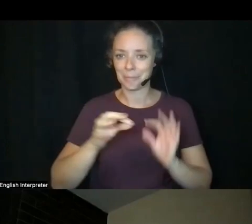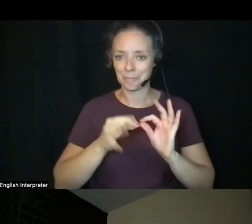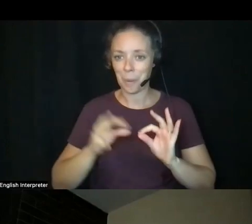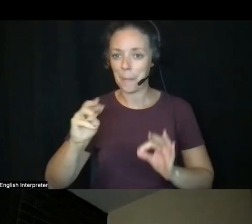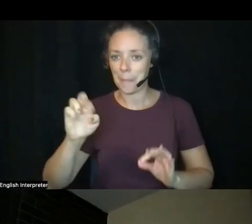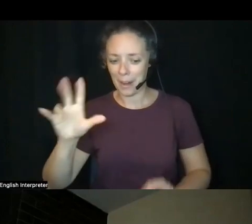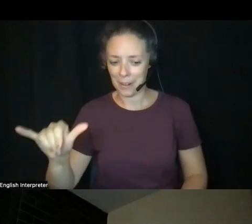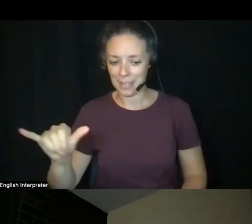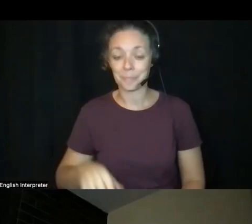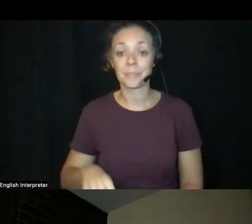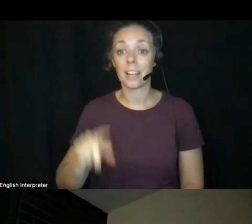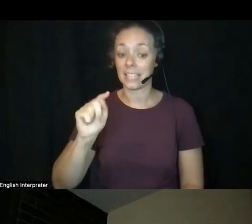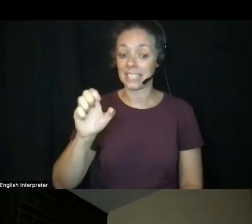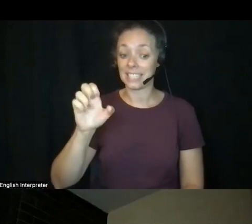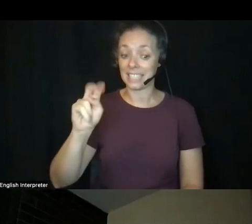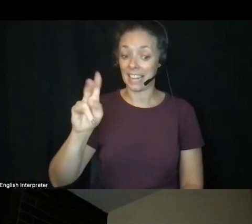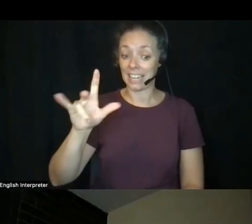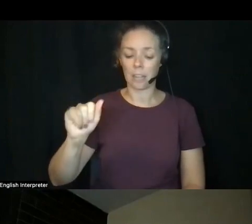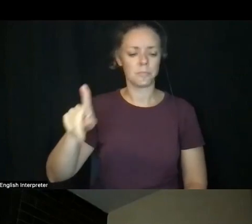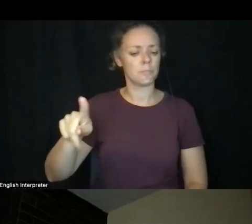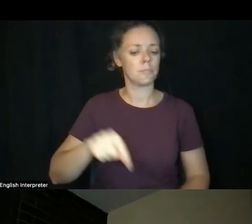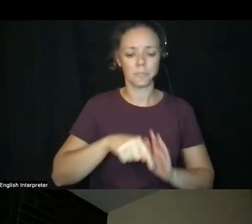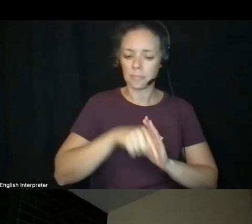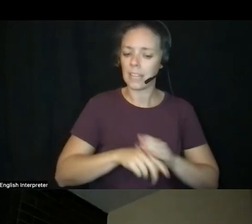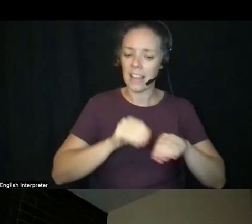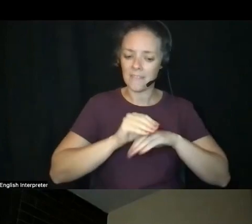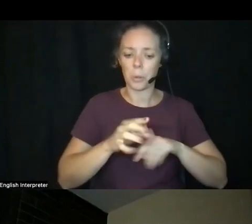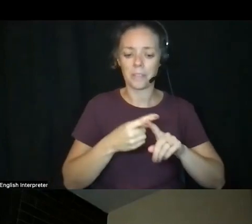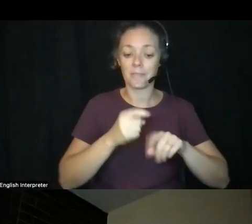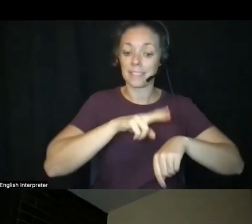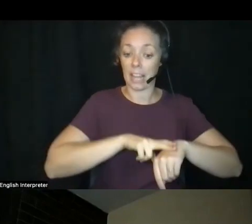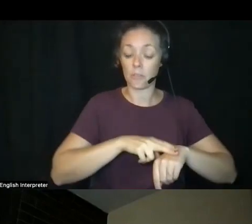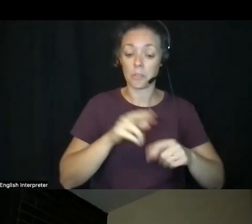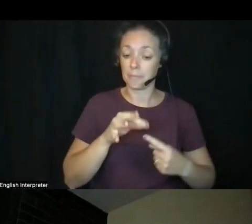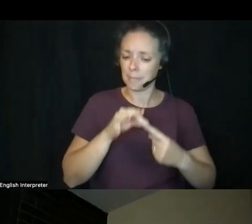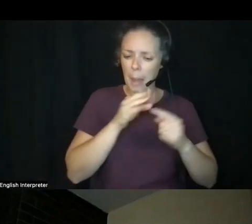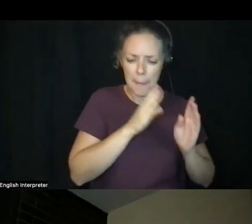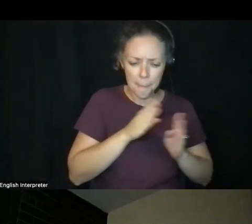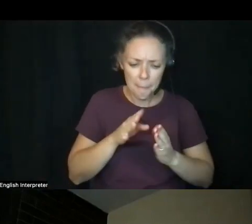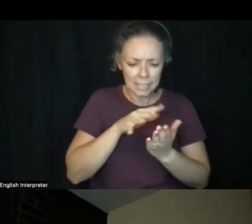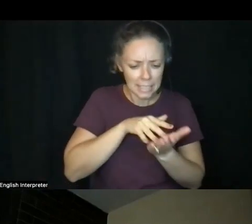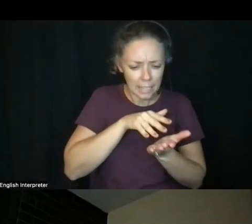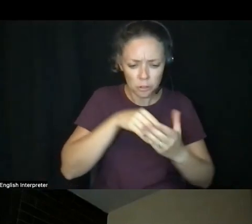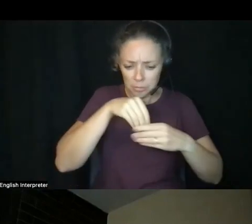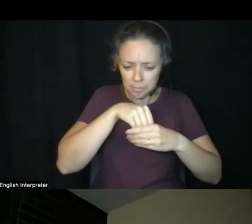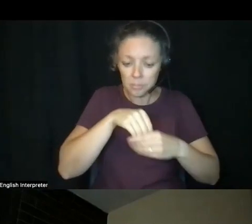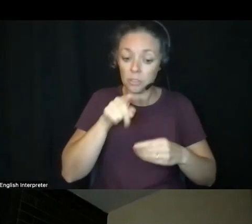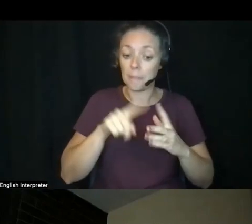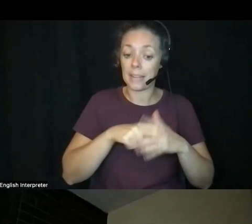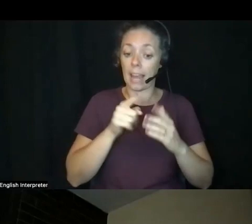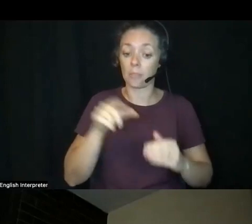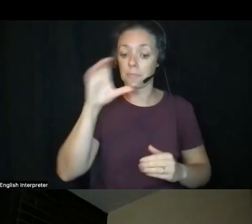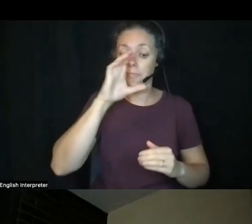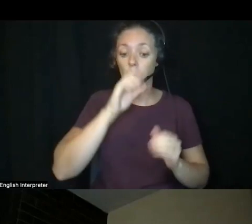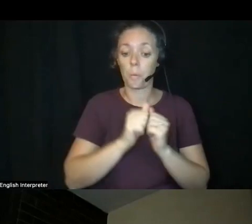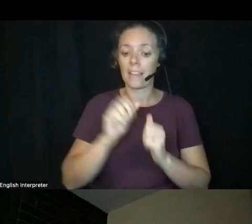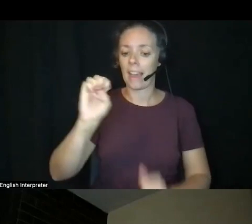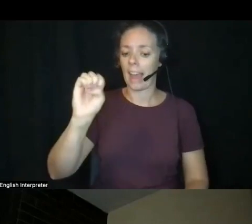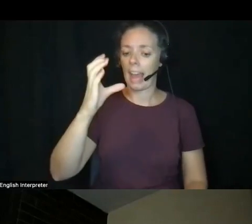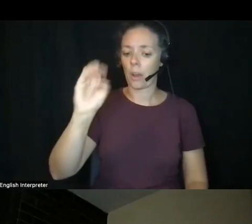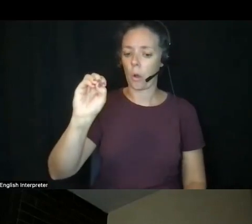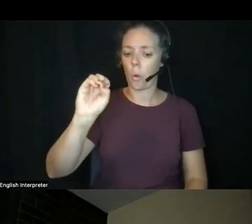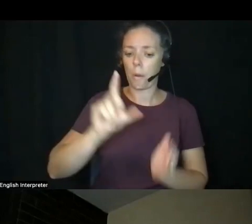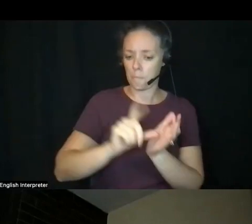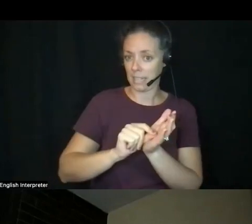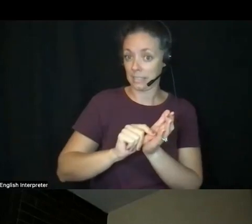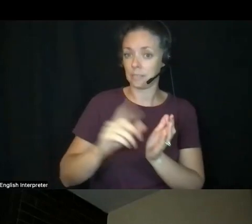patterns and texture that occur within it. She began her exploration with echo prints over 25 years ago while